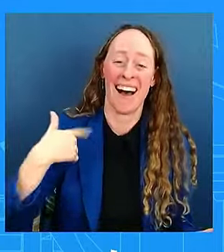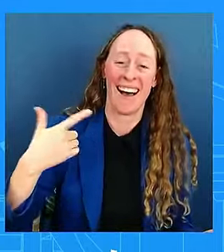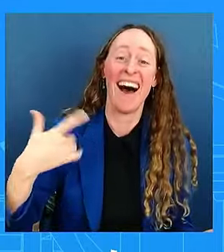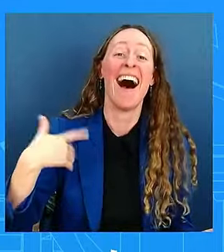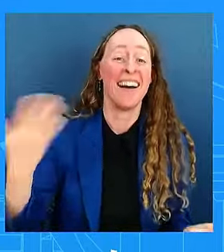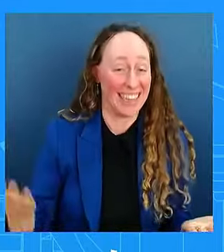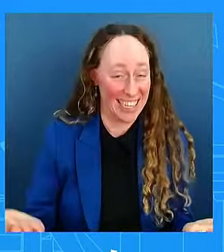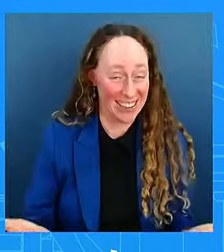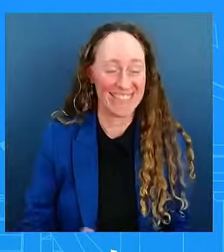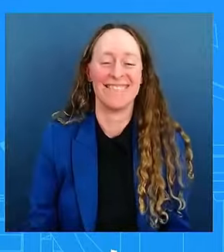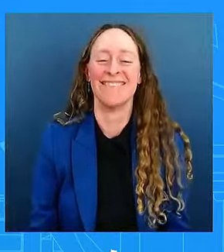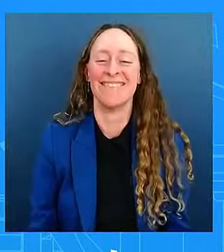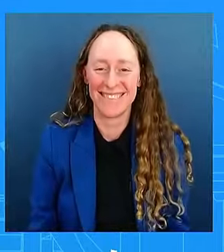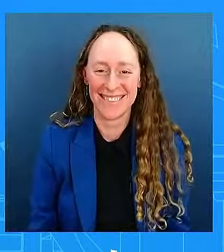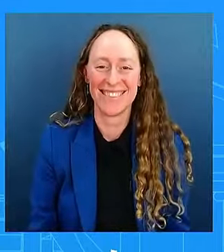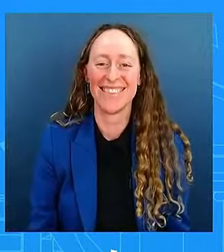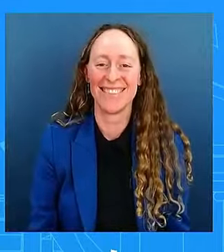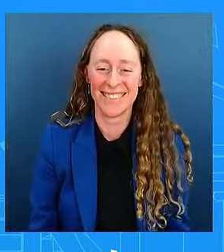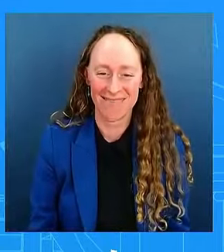that again? Yeah. No.